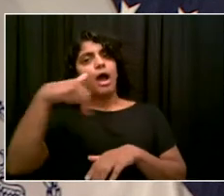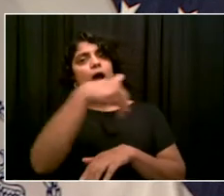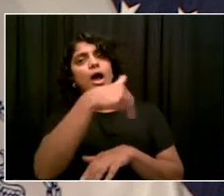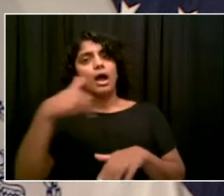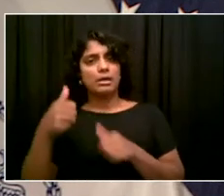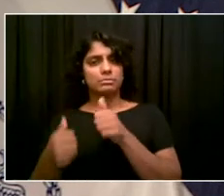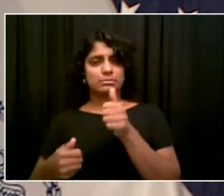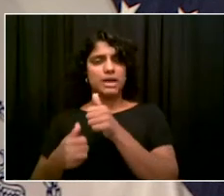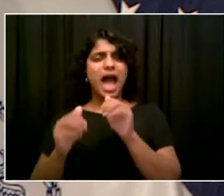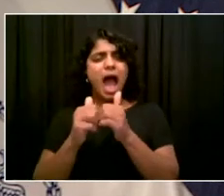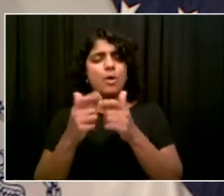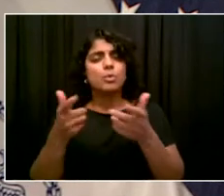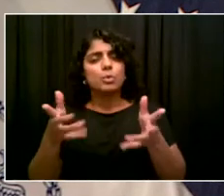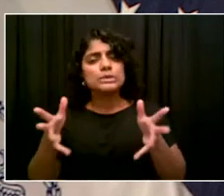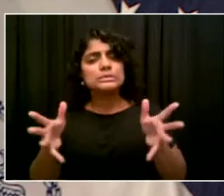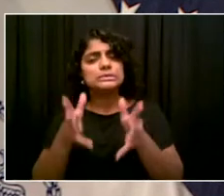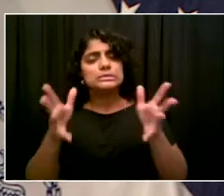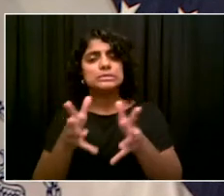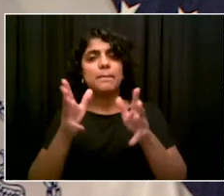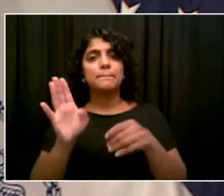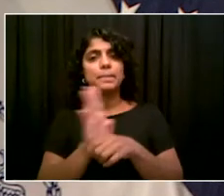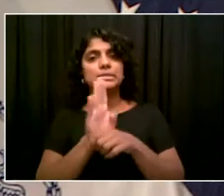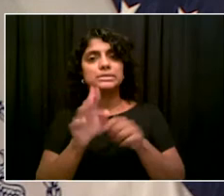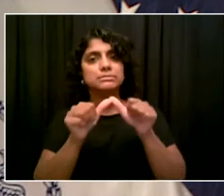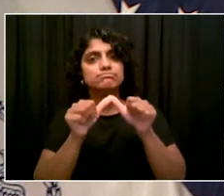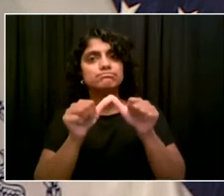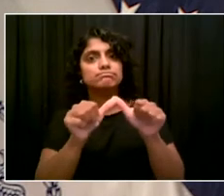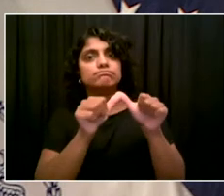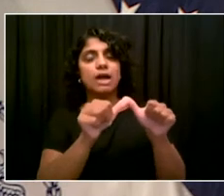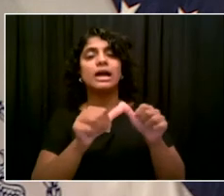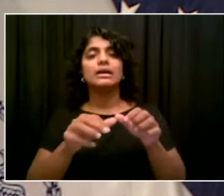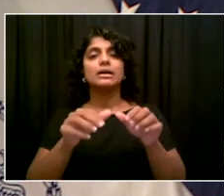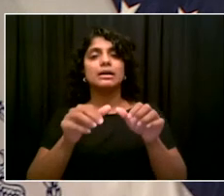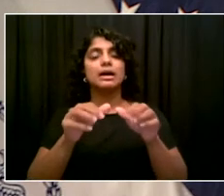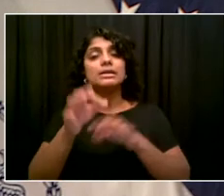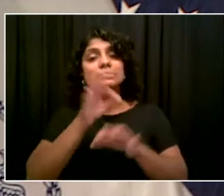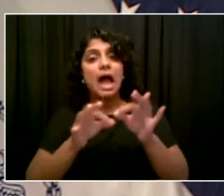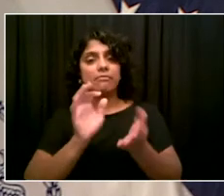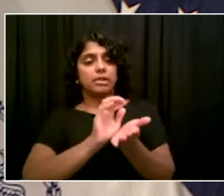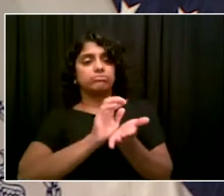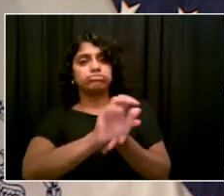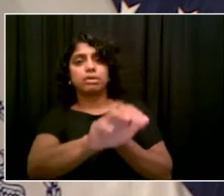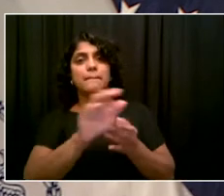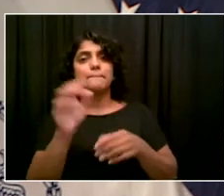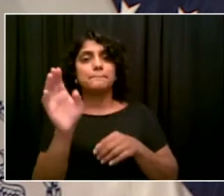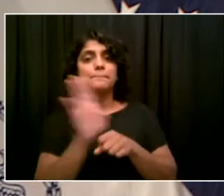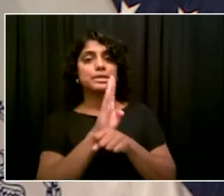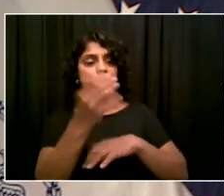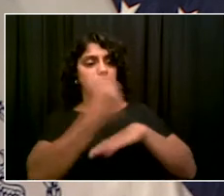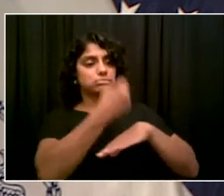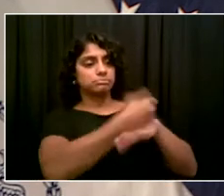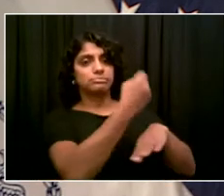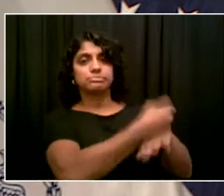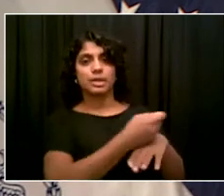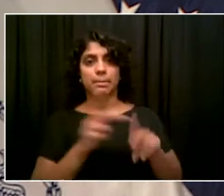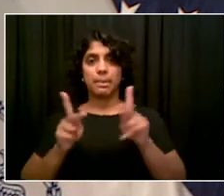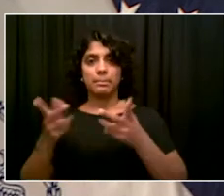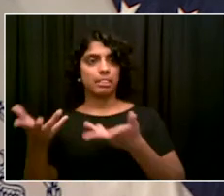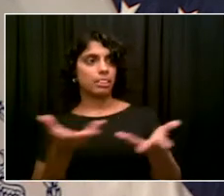said to you before, we're still trying to figure a bigger solution out. I think we need a different kind of initiative to protect community